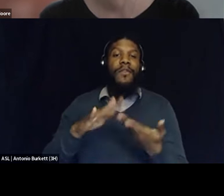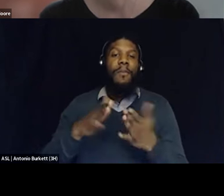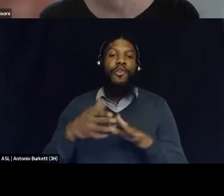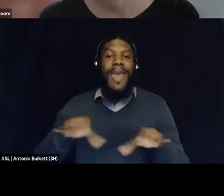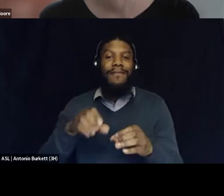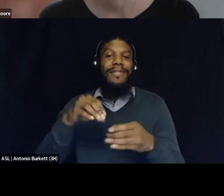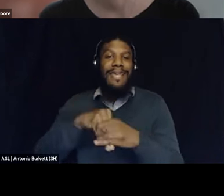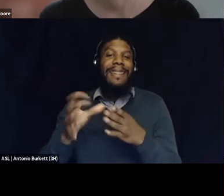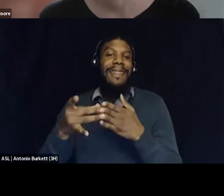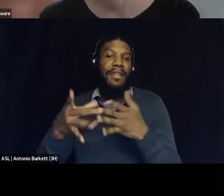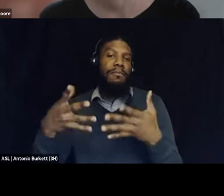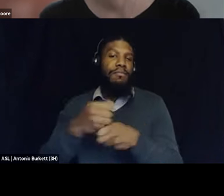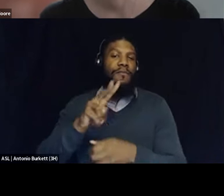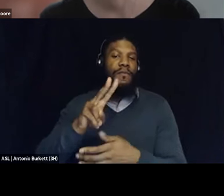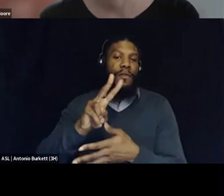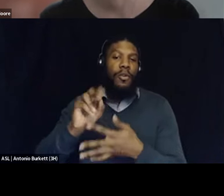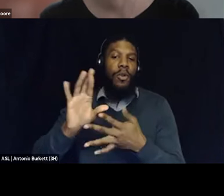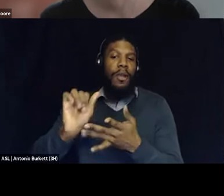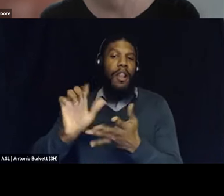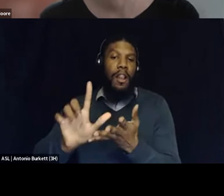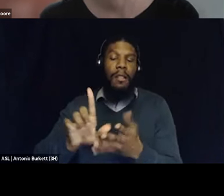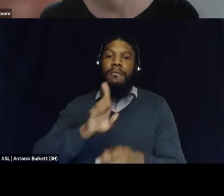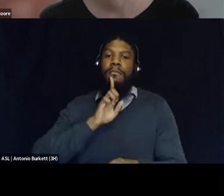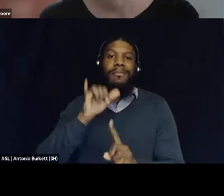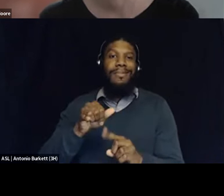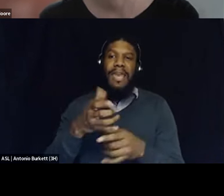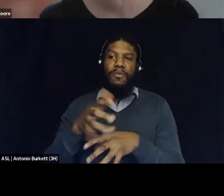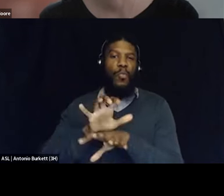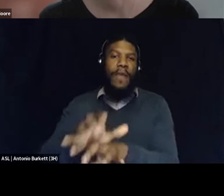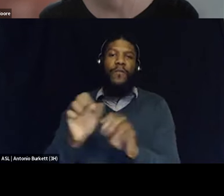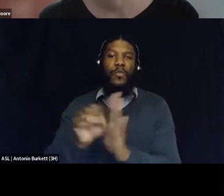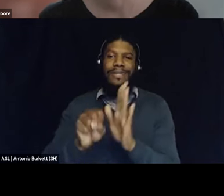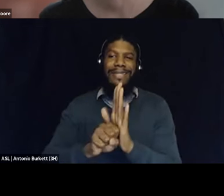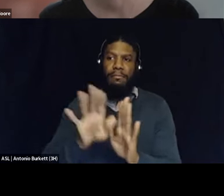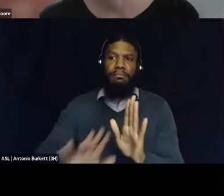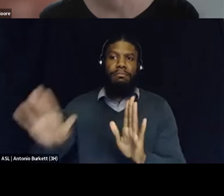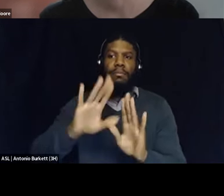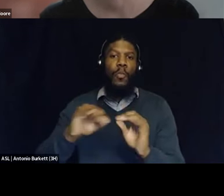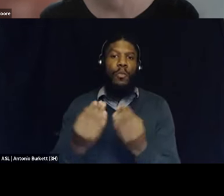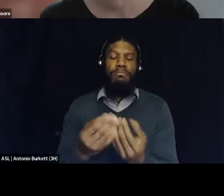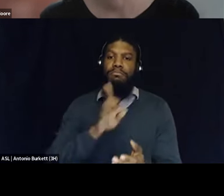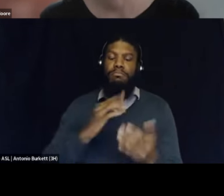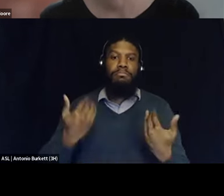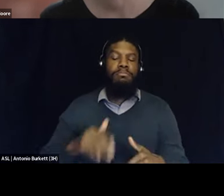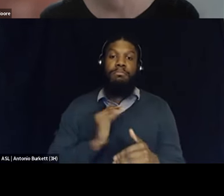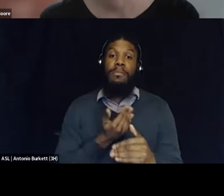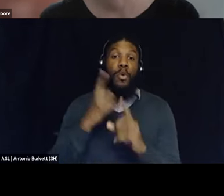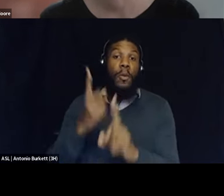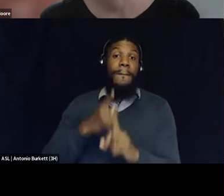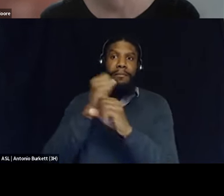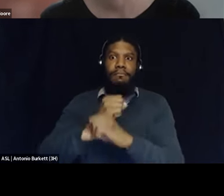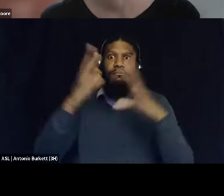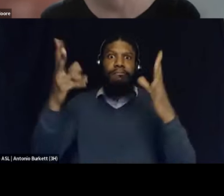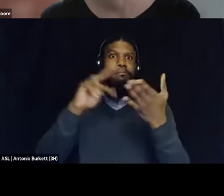Leaders. And Vocal is a grassroots statewide organization. And our, really, our mission and our purpose